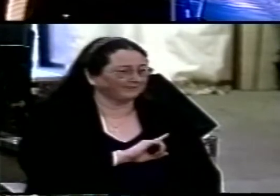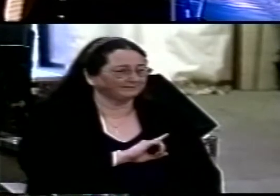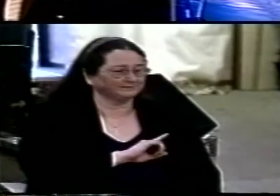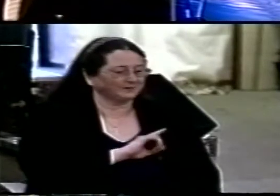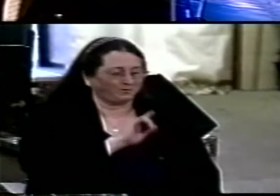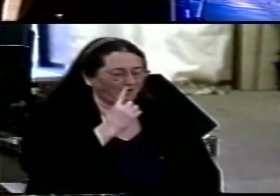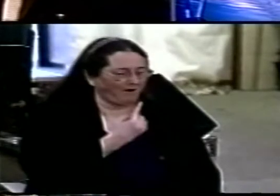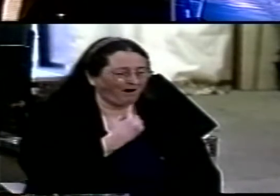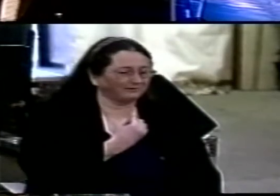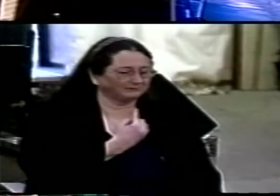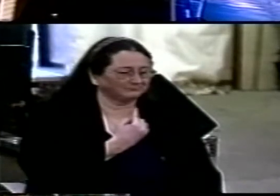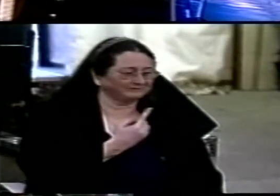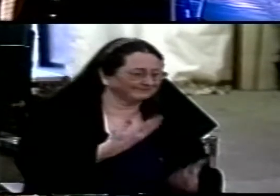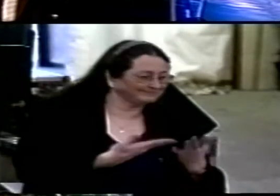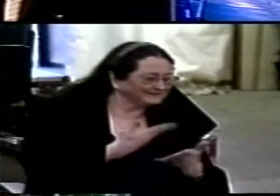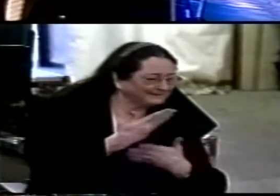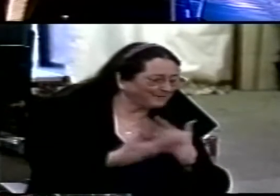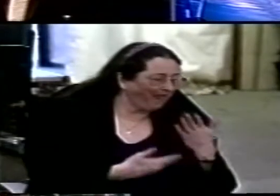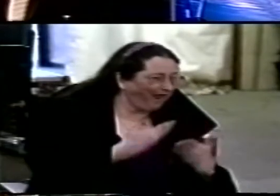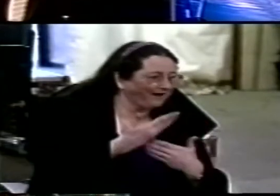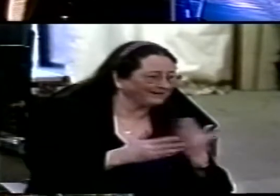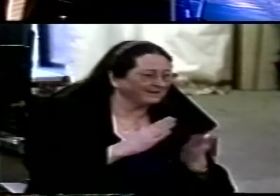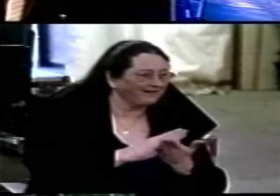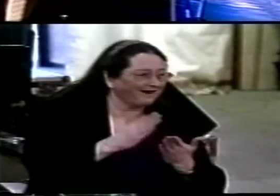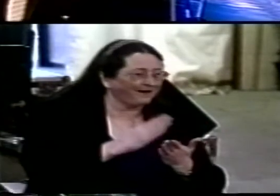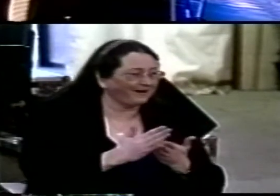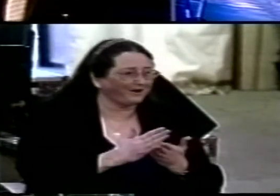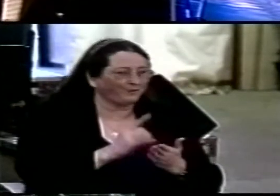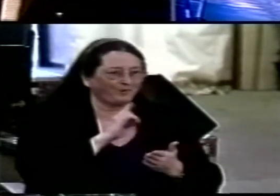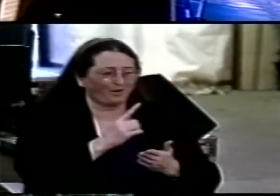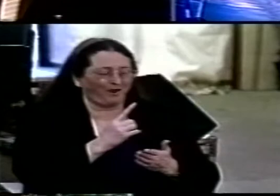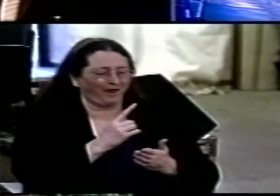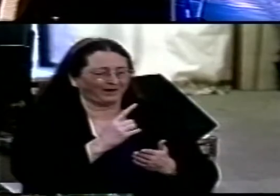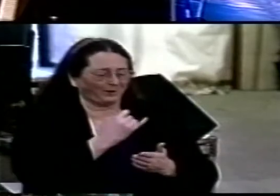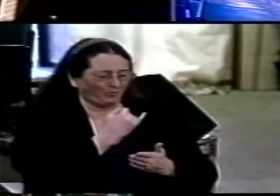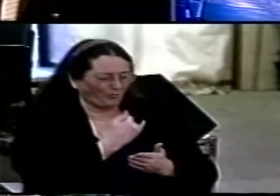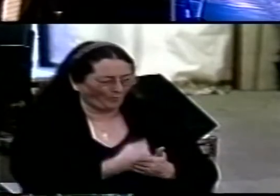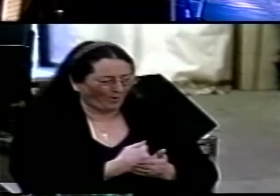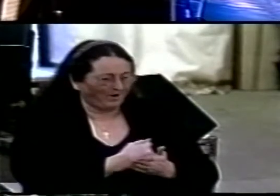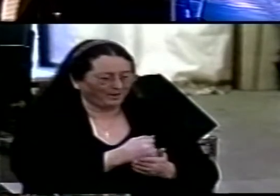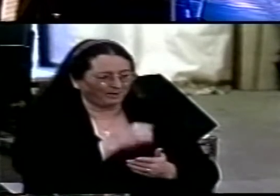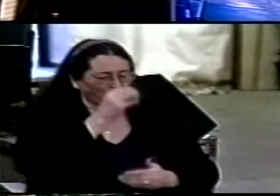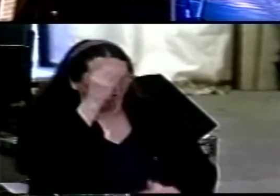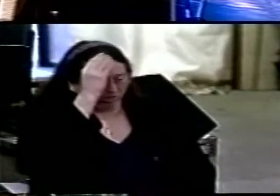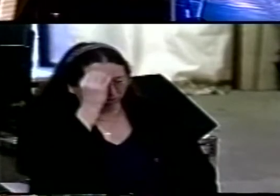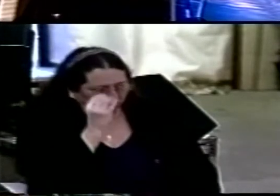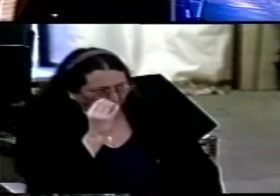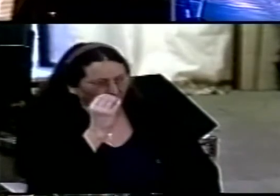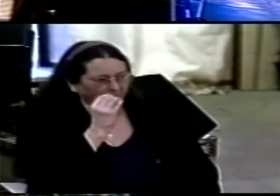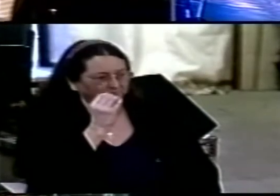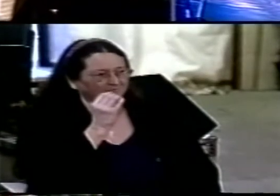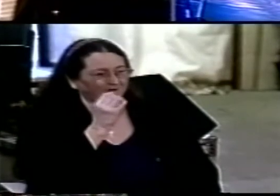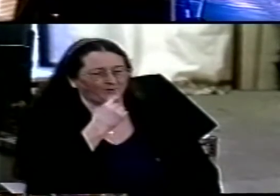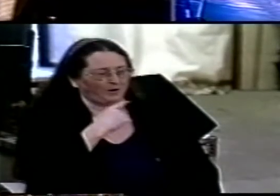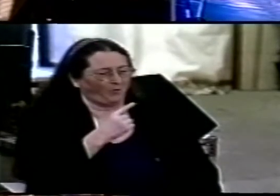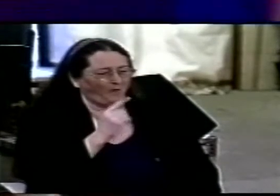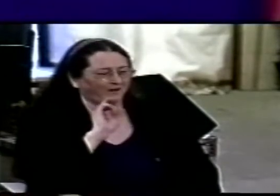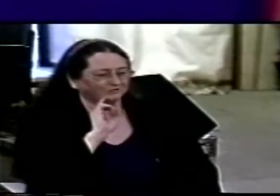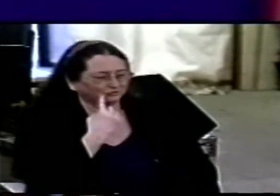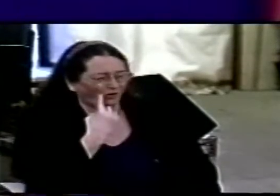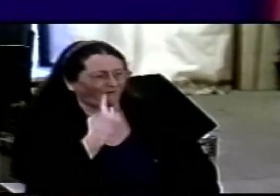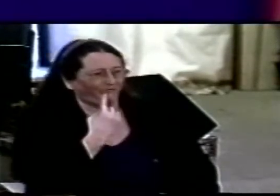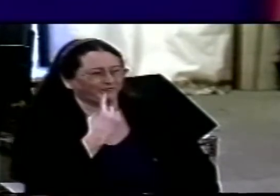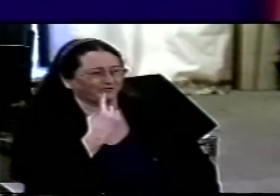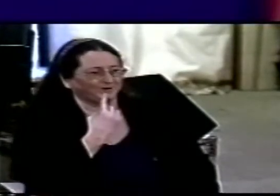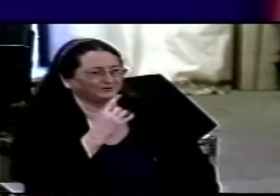we don't go off in some kind of subjective mushy understanding of a wonderful gooey Jesus we just